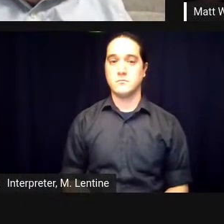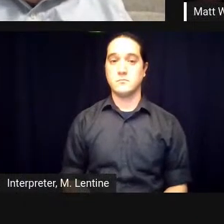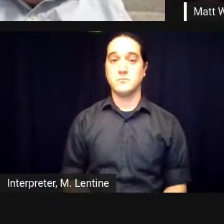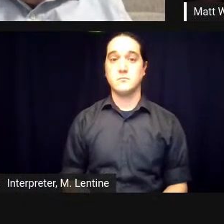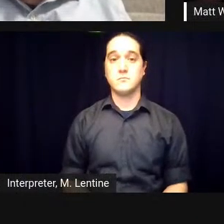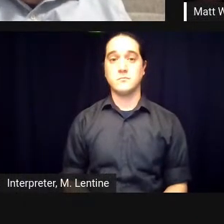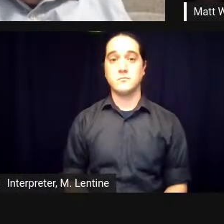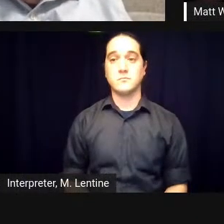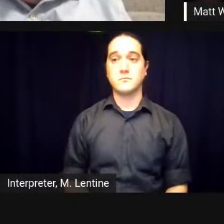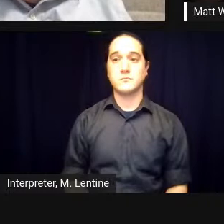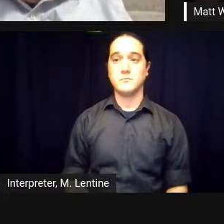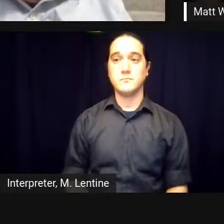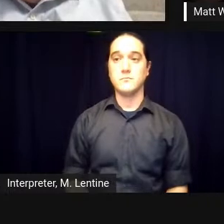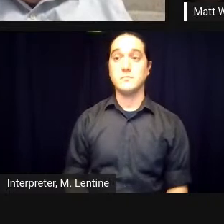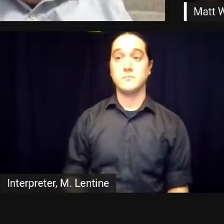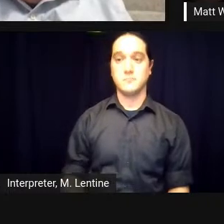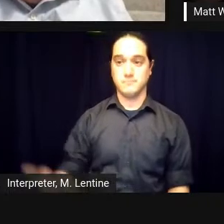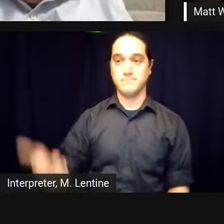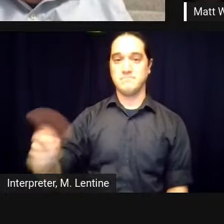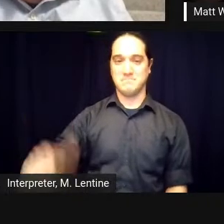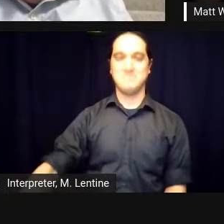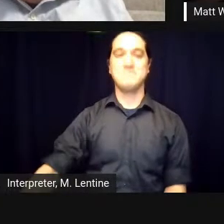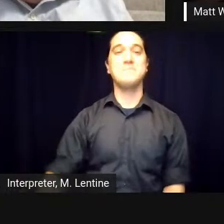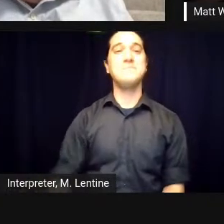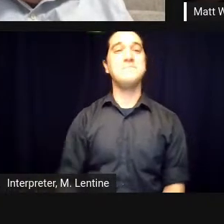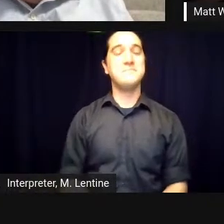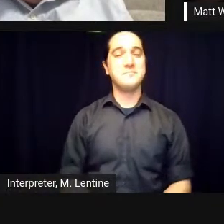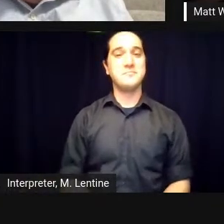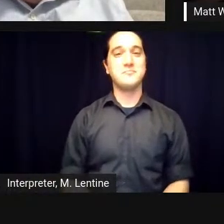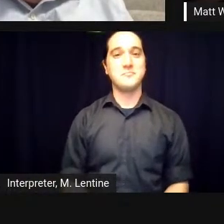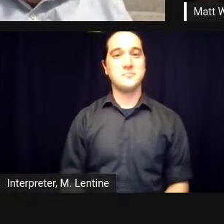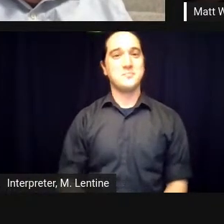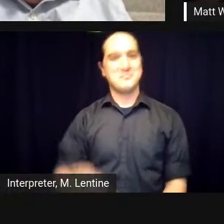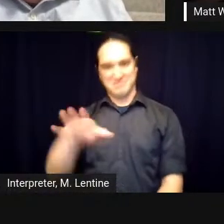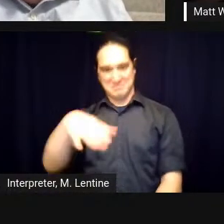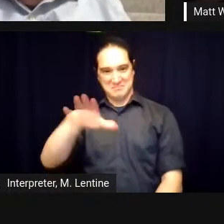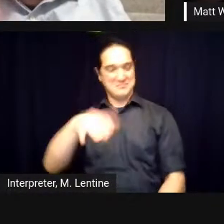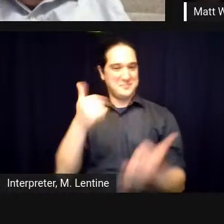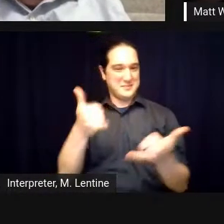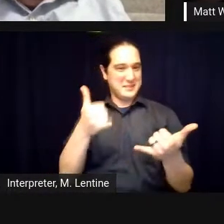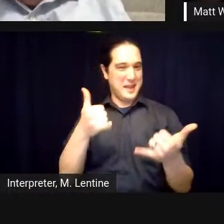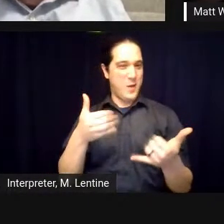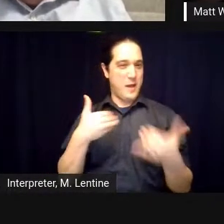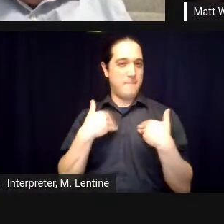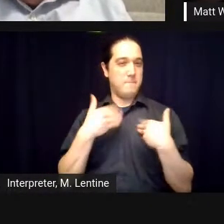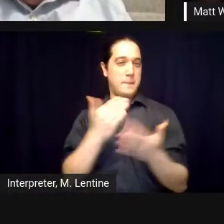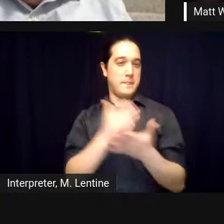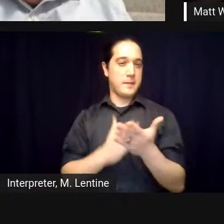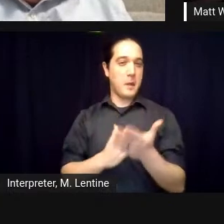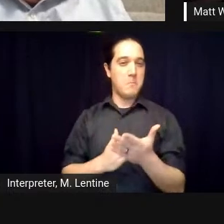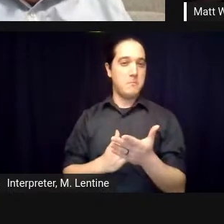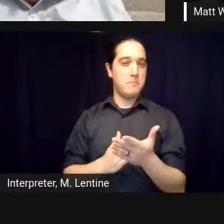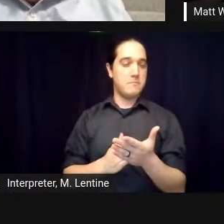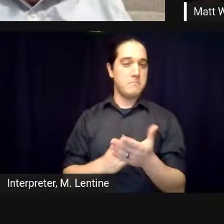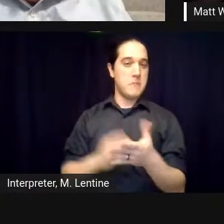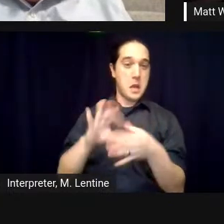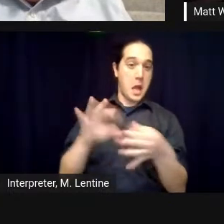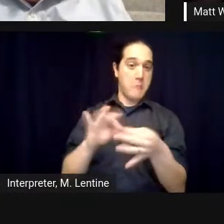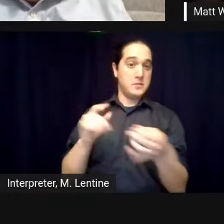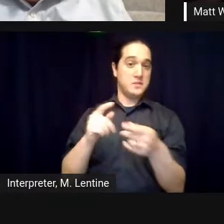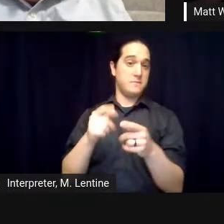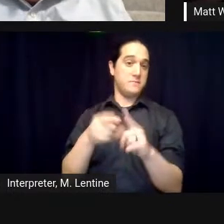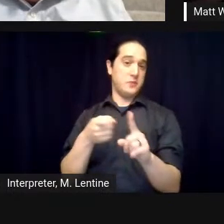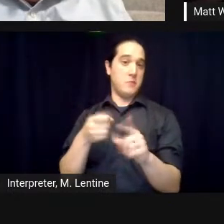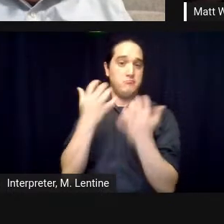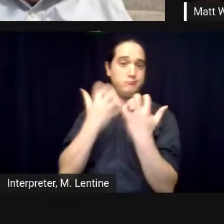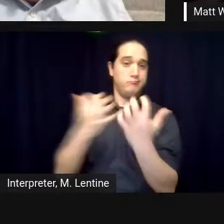we're starting to get some uh questions about uh from from our viewers um one of